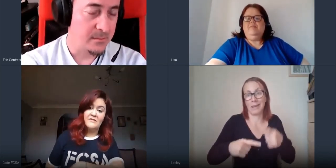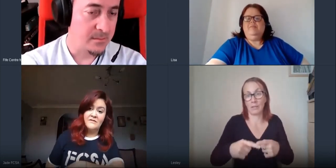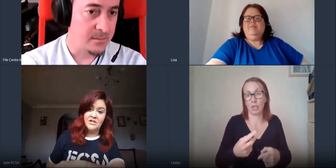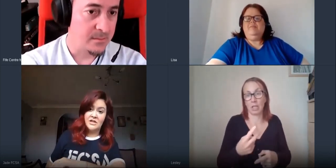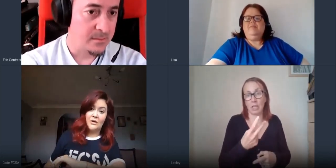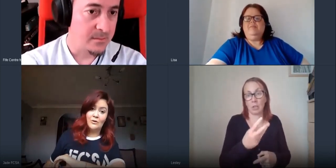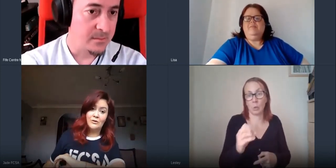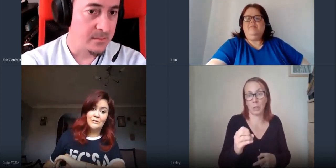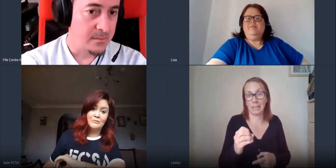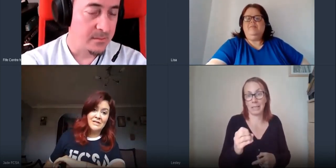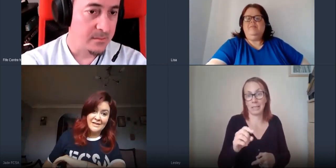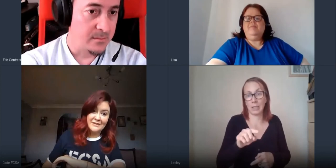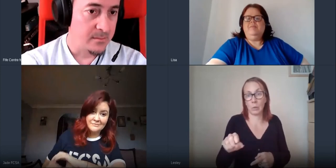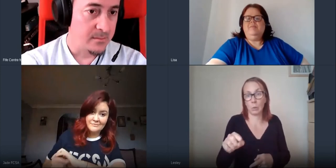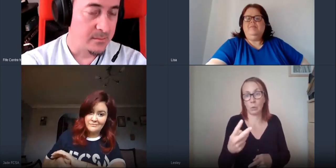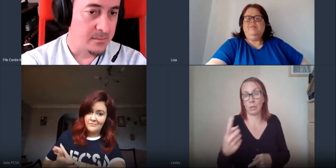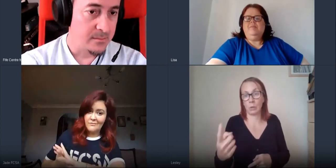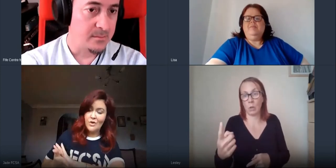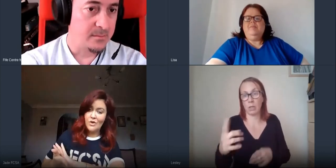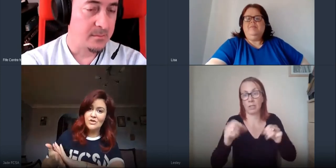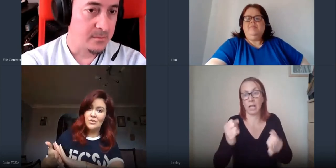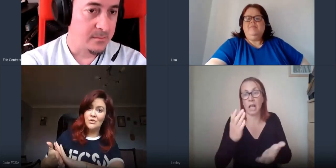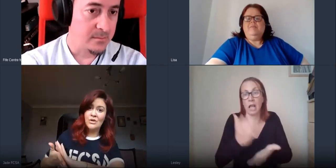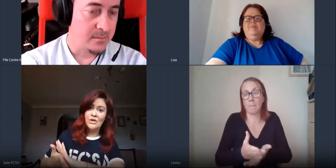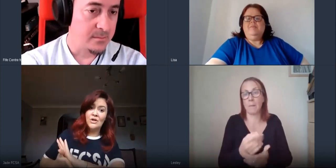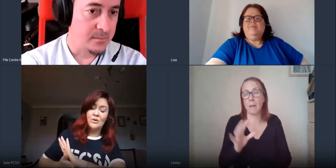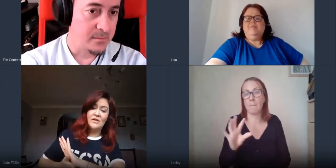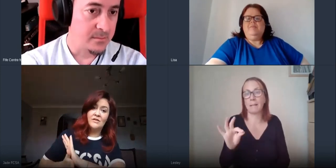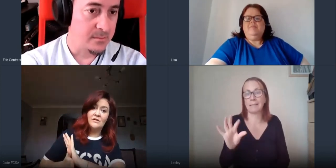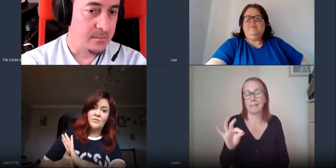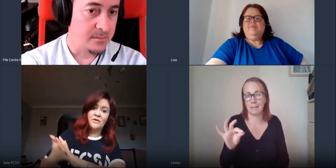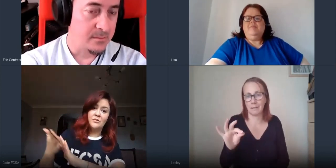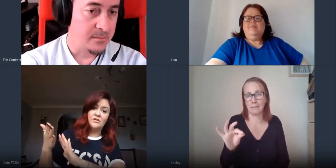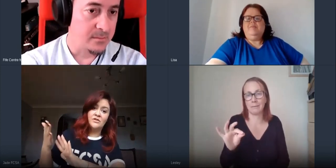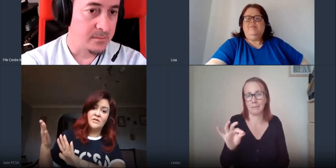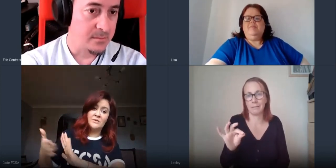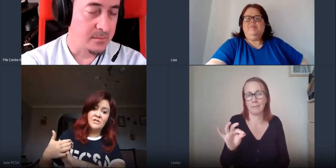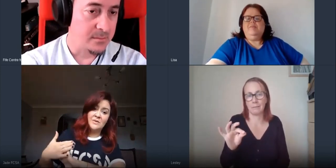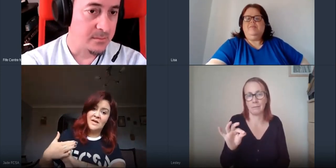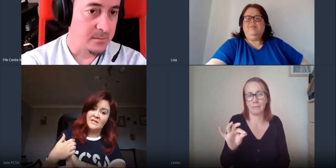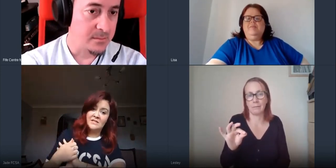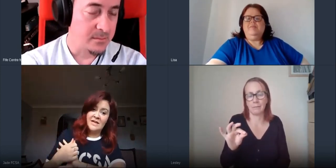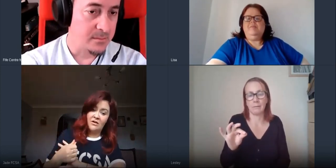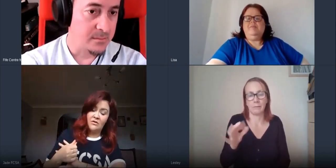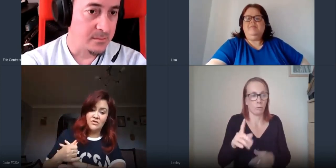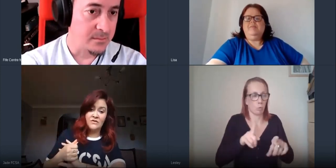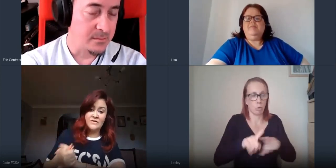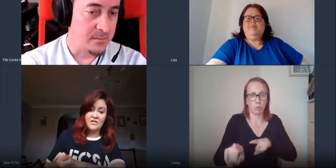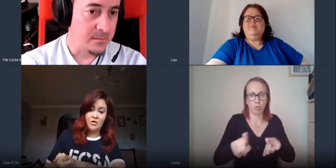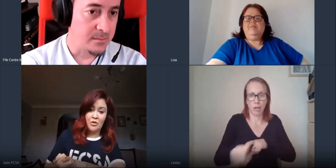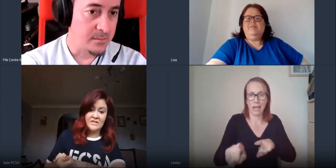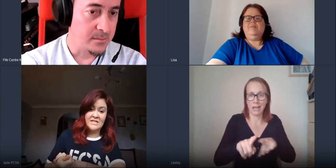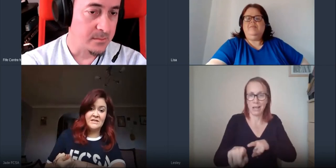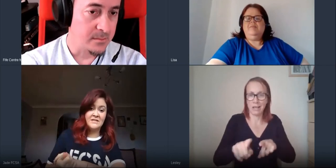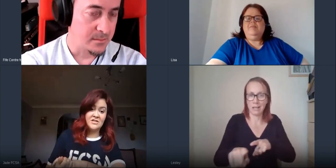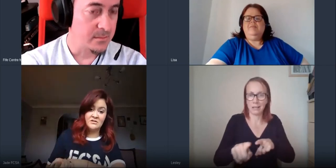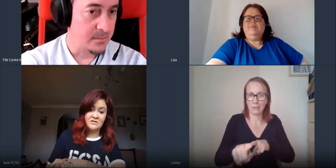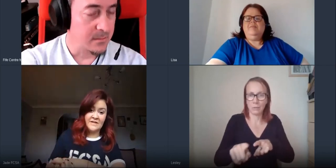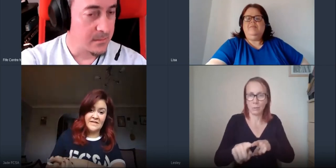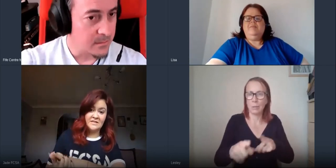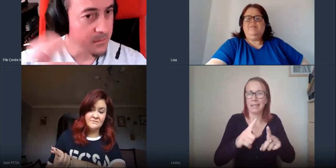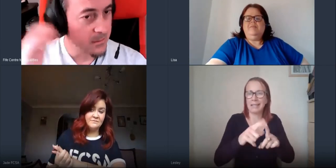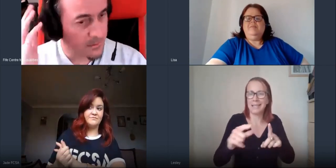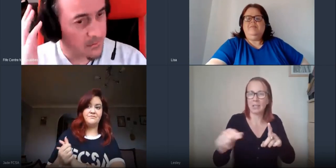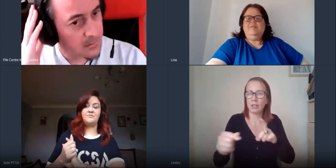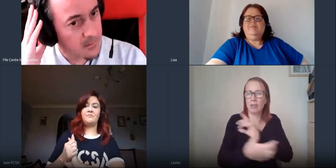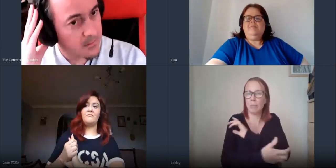officially on monday so with we we're doing as much as we can to tackle the sort of digital poverty and the digital divide